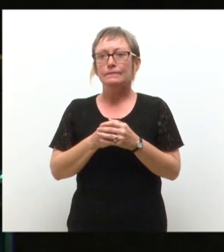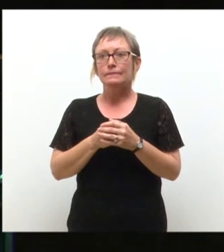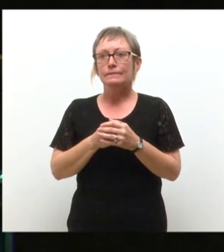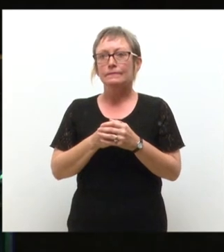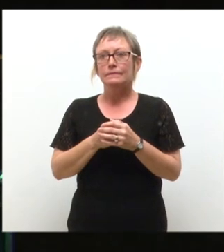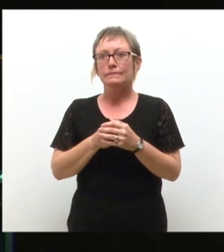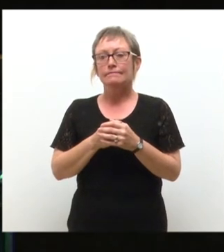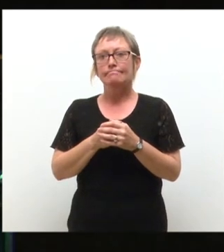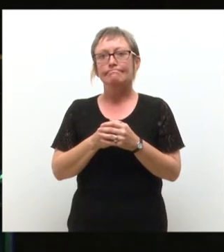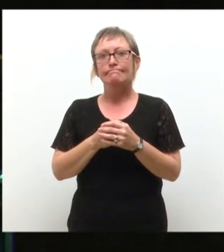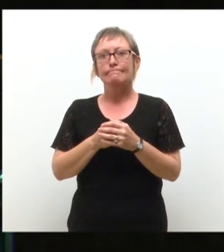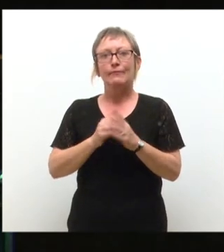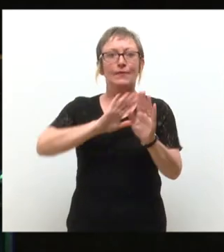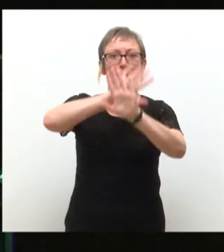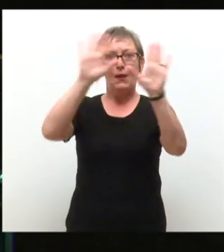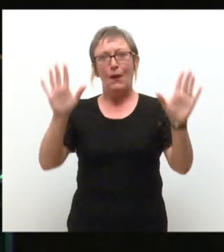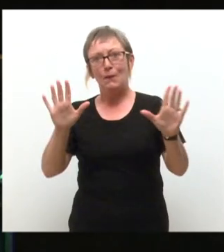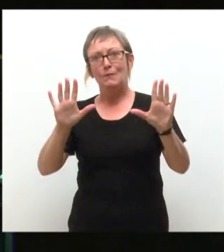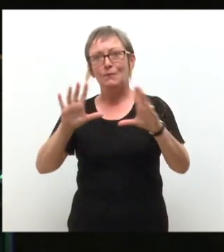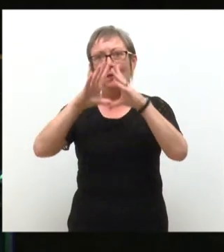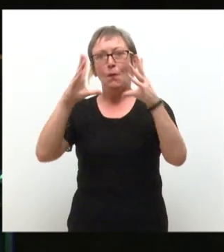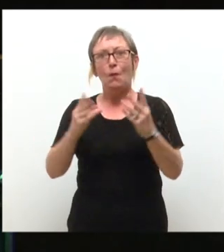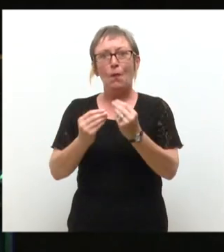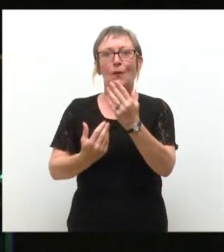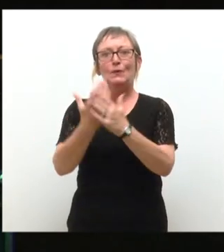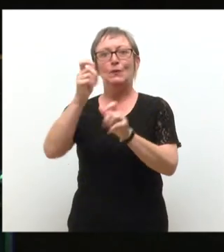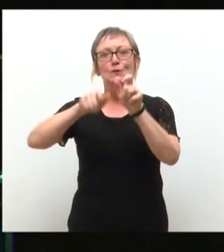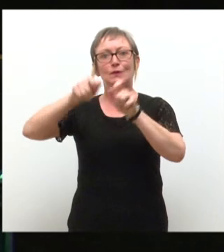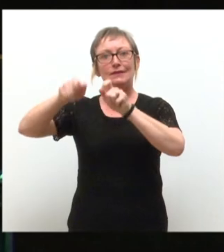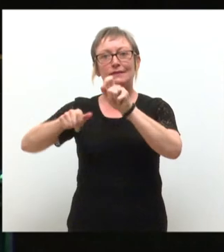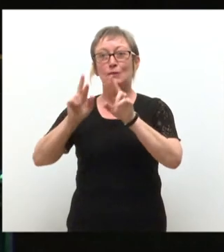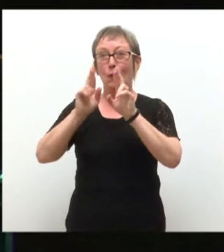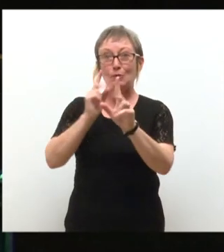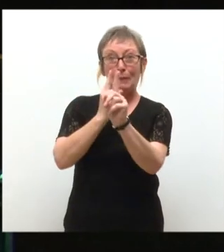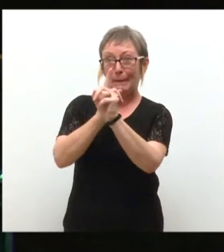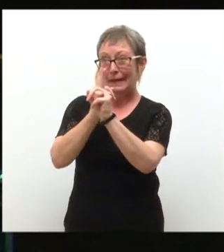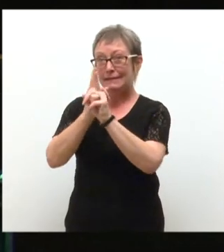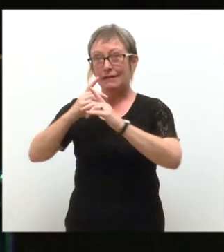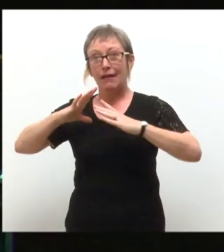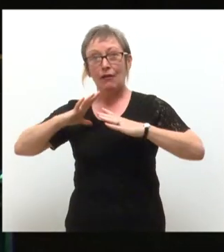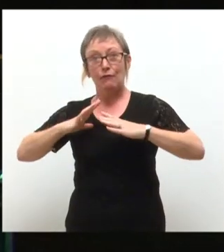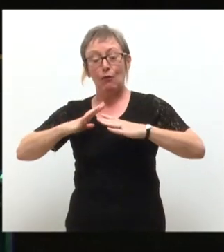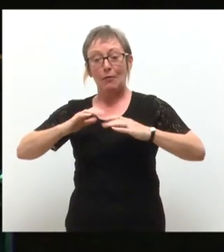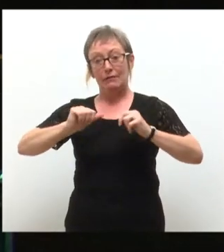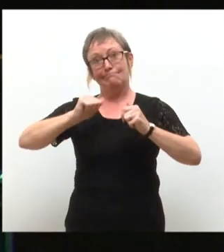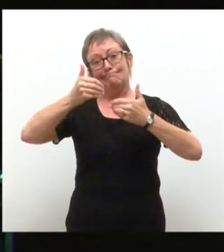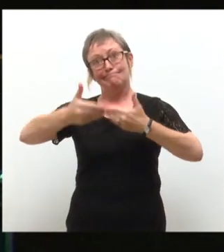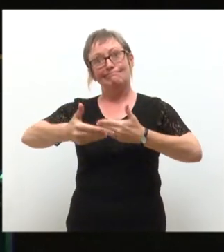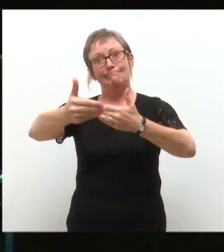My greetings to all the new students. I hope to meet a number of you informally over the next few years.